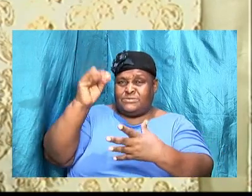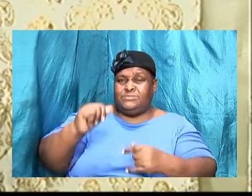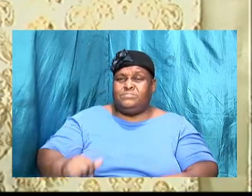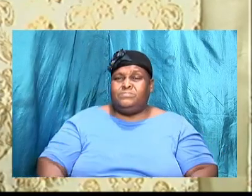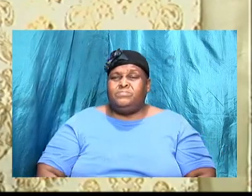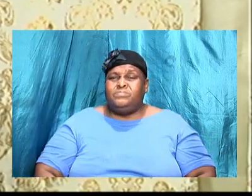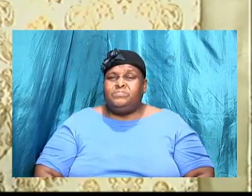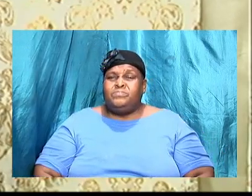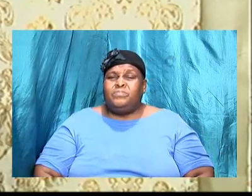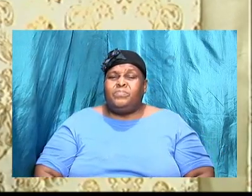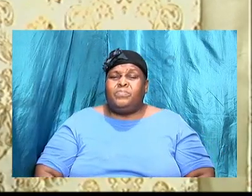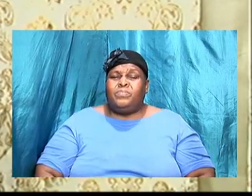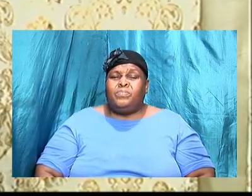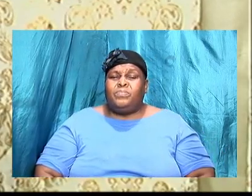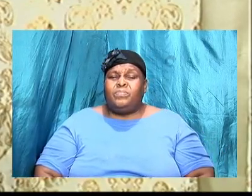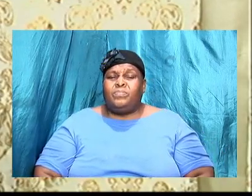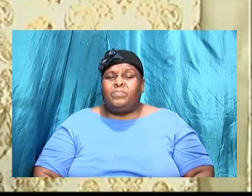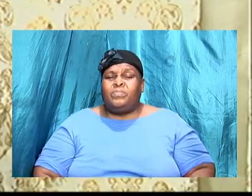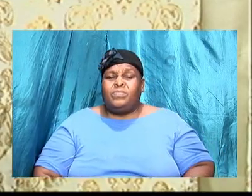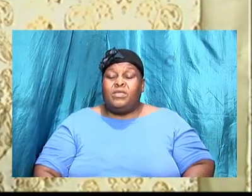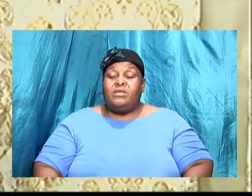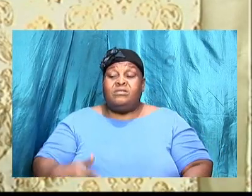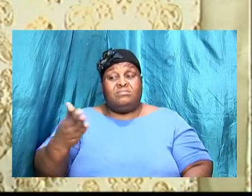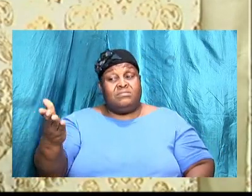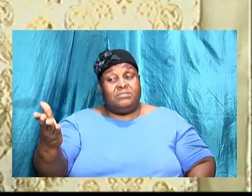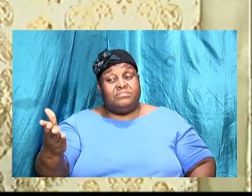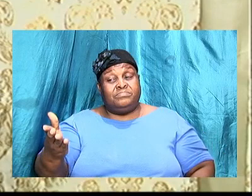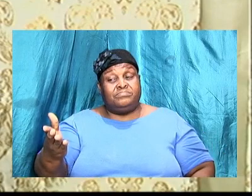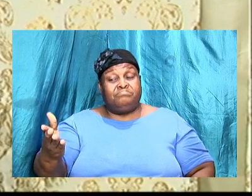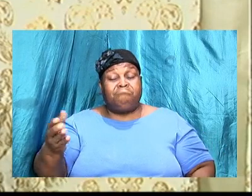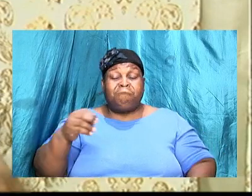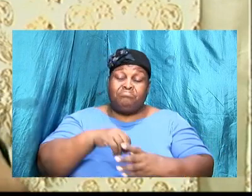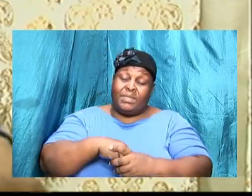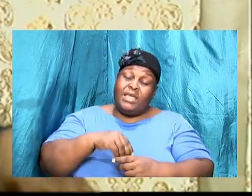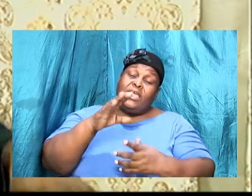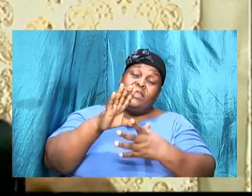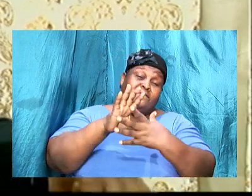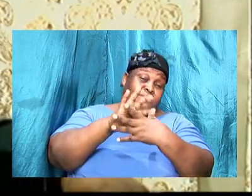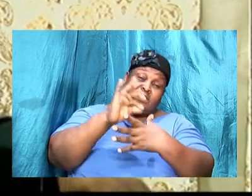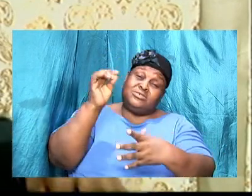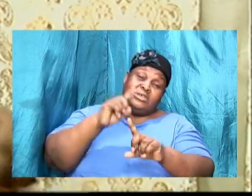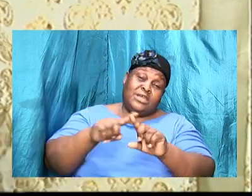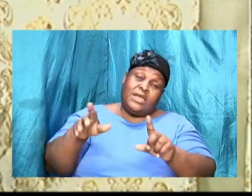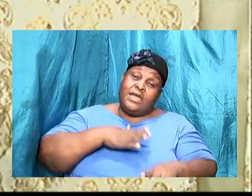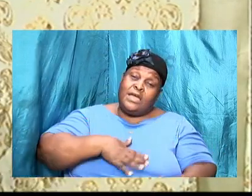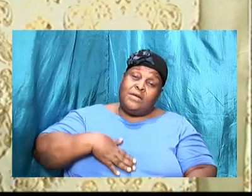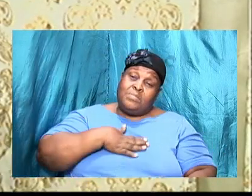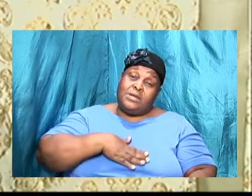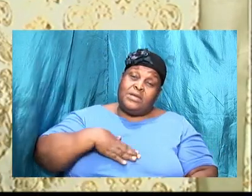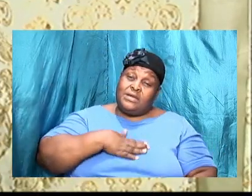they that are in the flesh cannot please the Lord